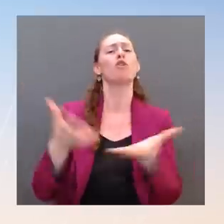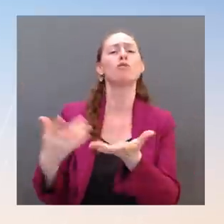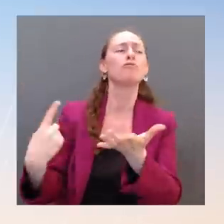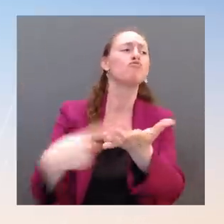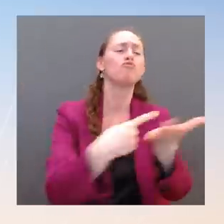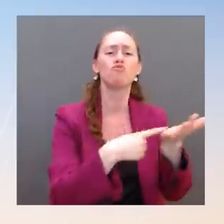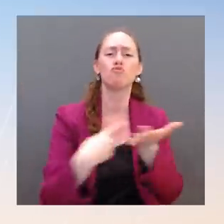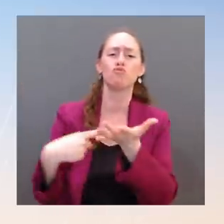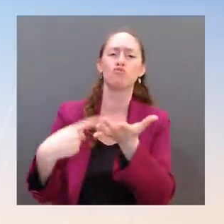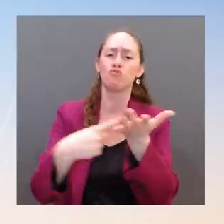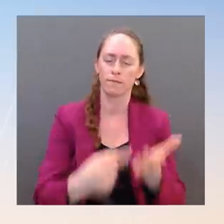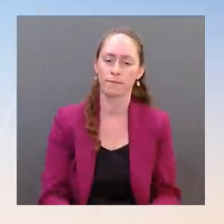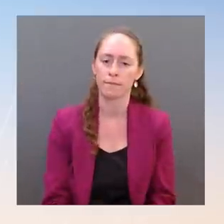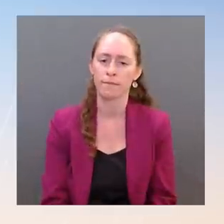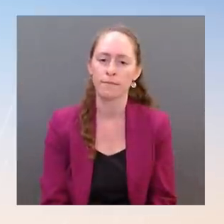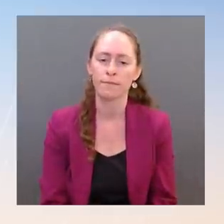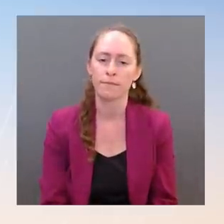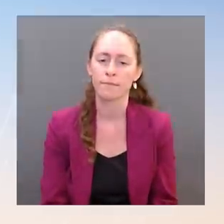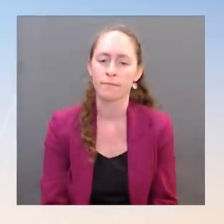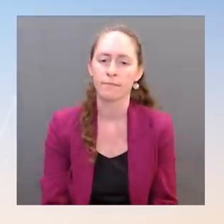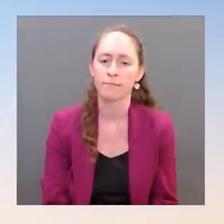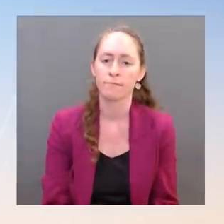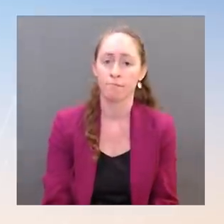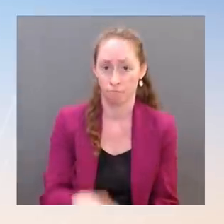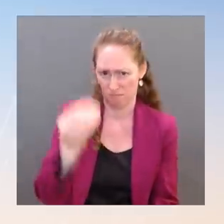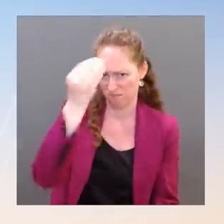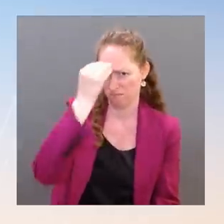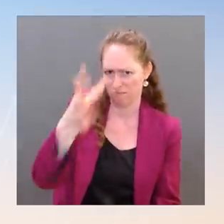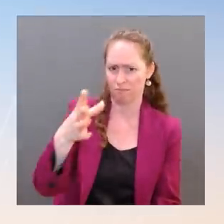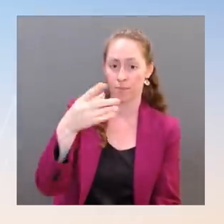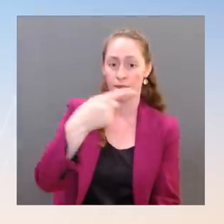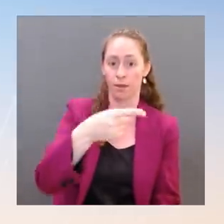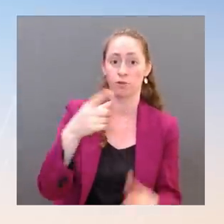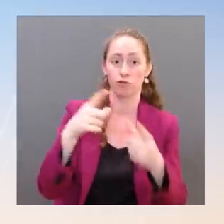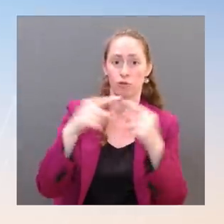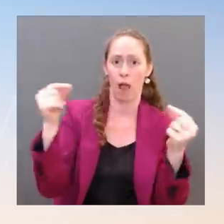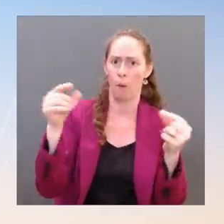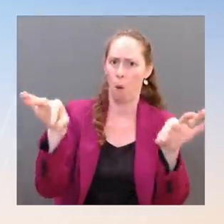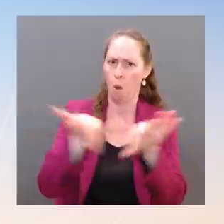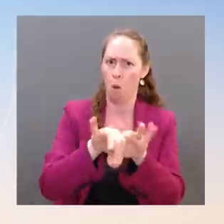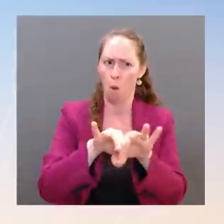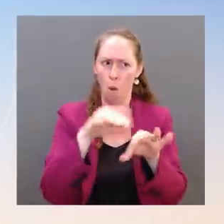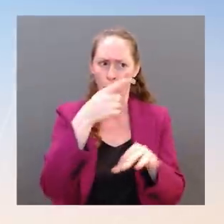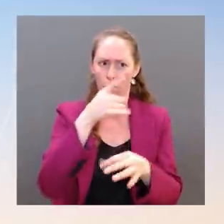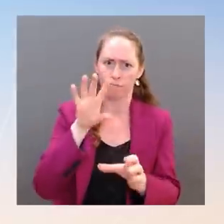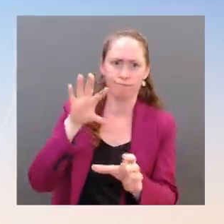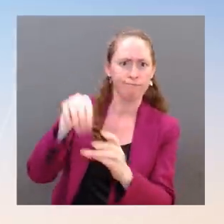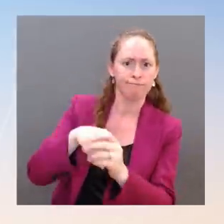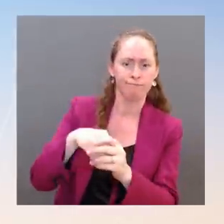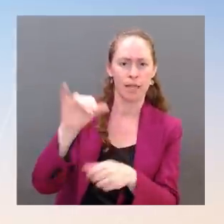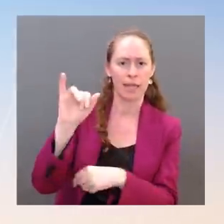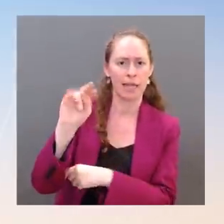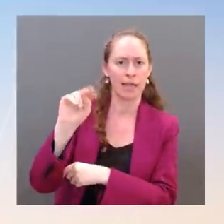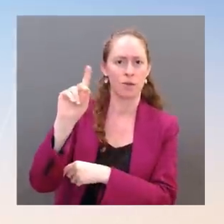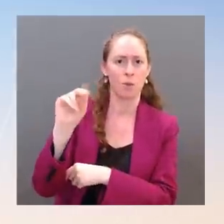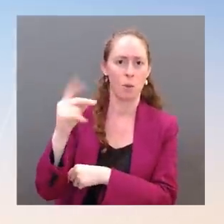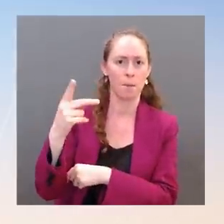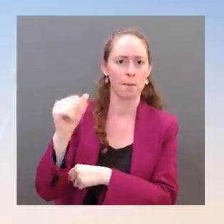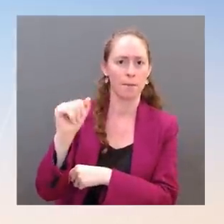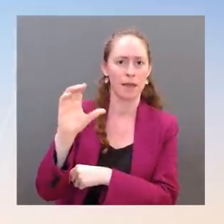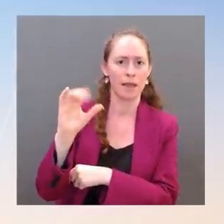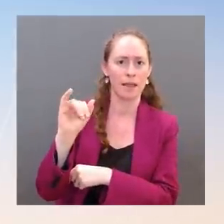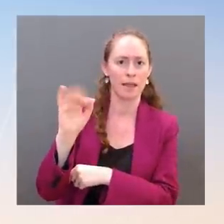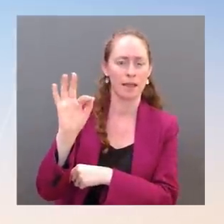Indo-Pacific, and Japan's contributions as a security partner are rightly growing as the regional security picture becomes more